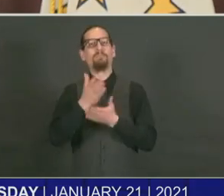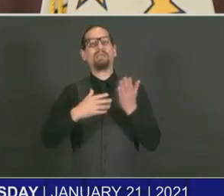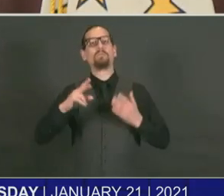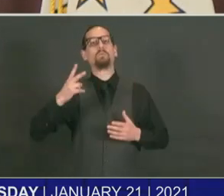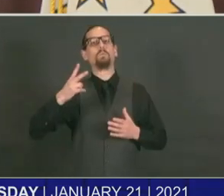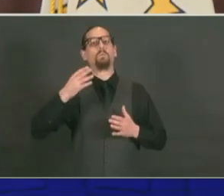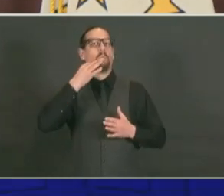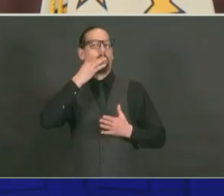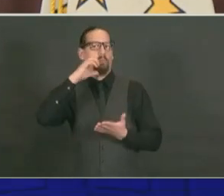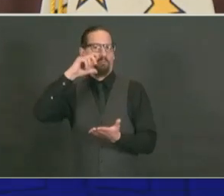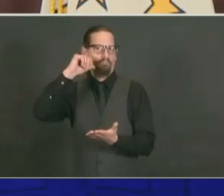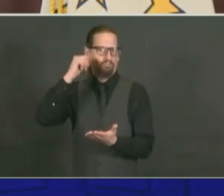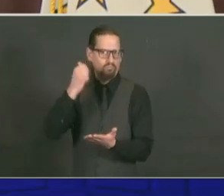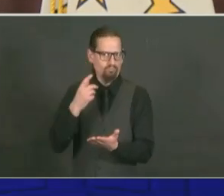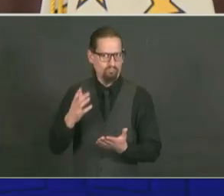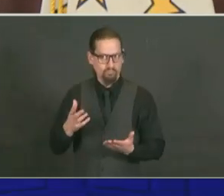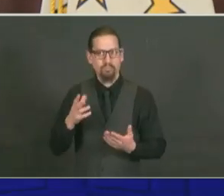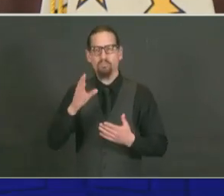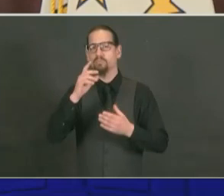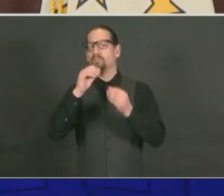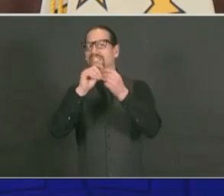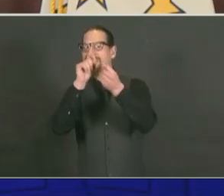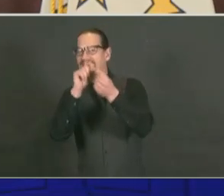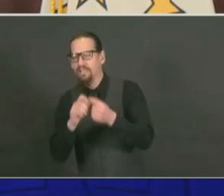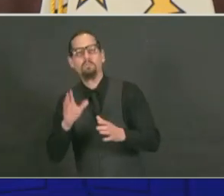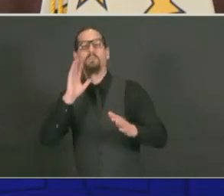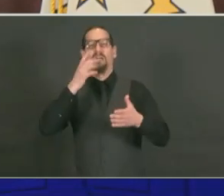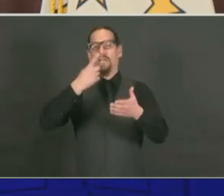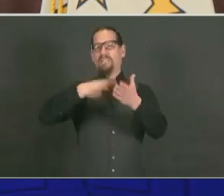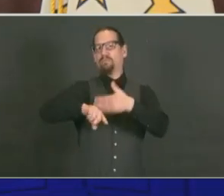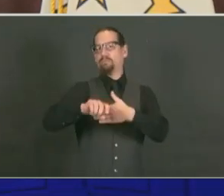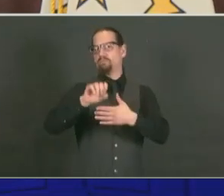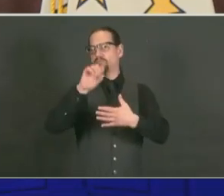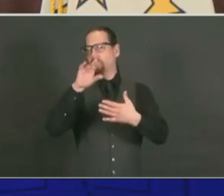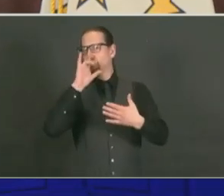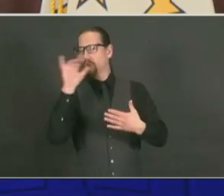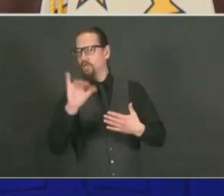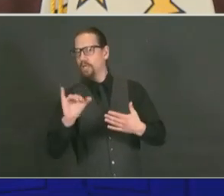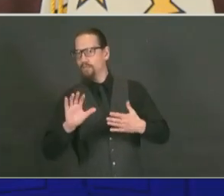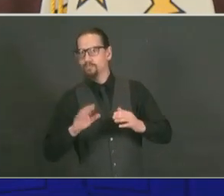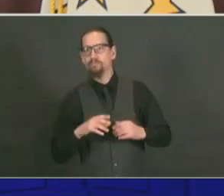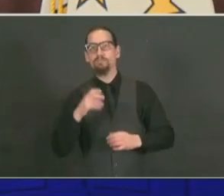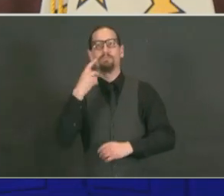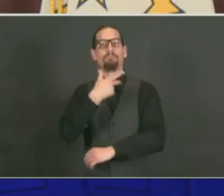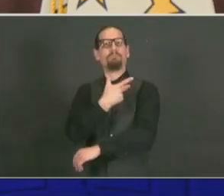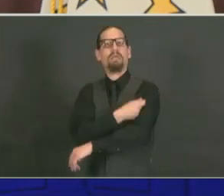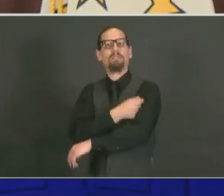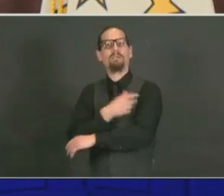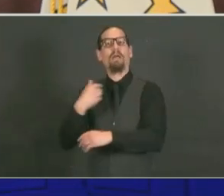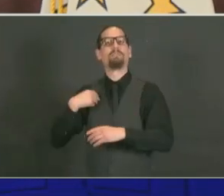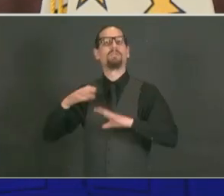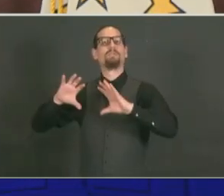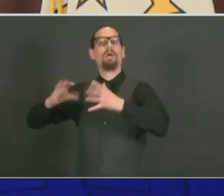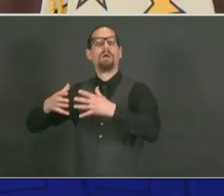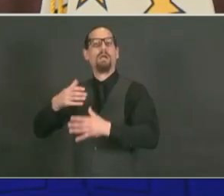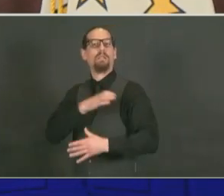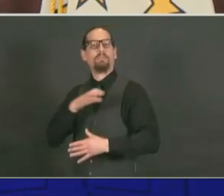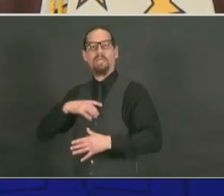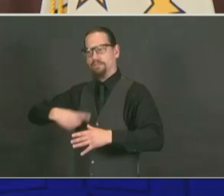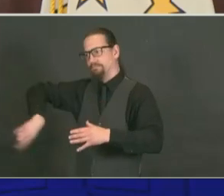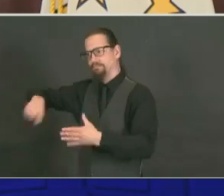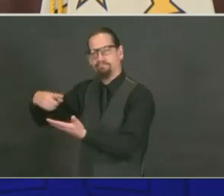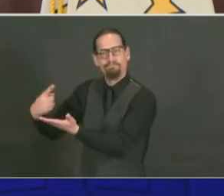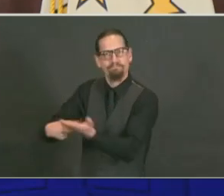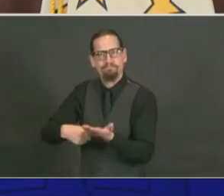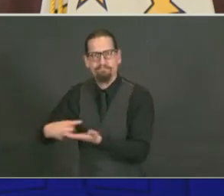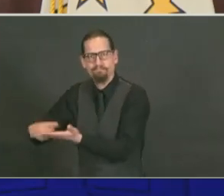for next week. We're going to get some insights from our vaccine subcommittee. We've taken into account the CDC guidelines, which weigh in on this. So